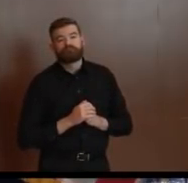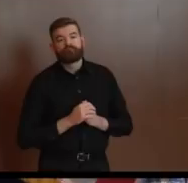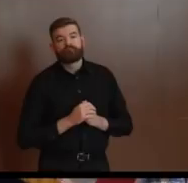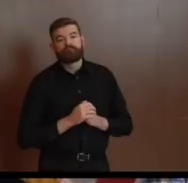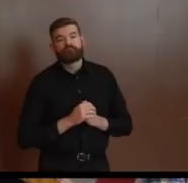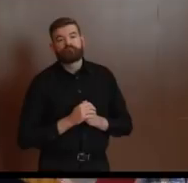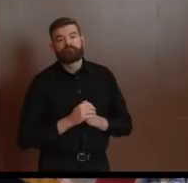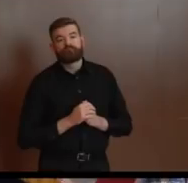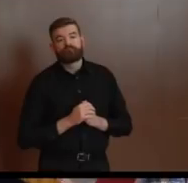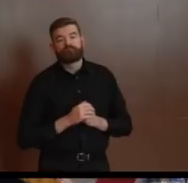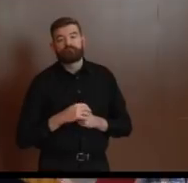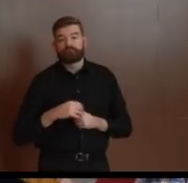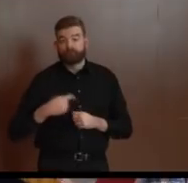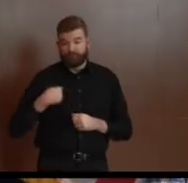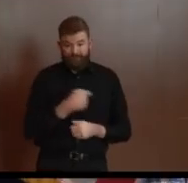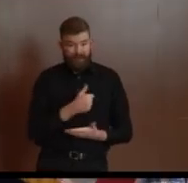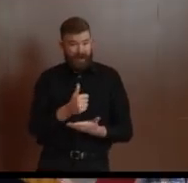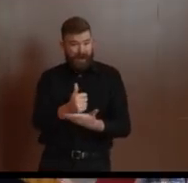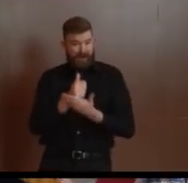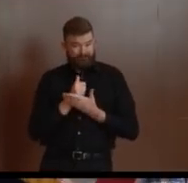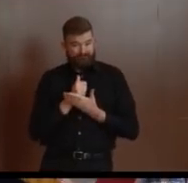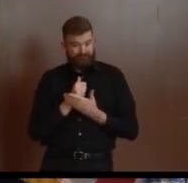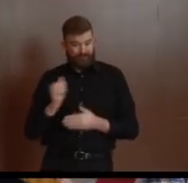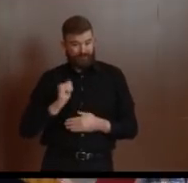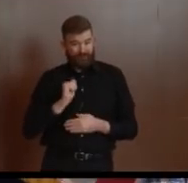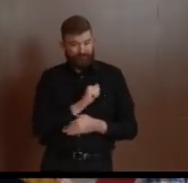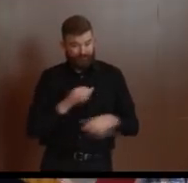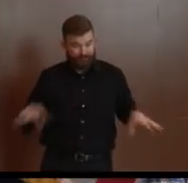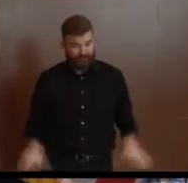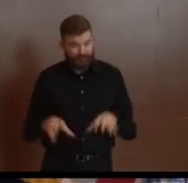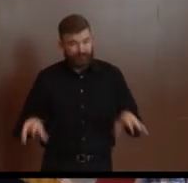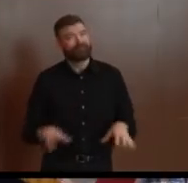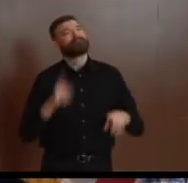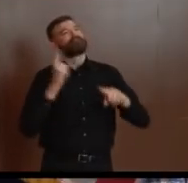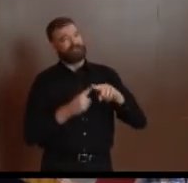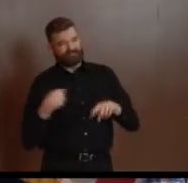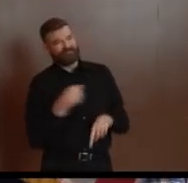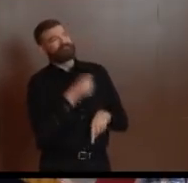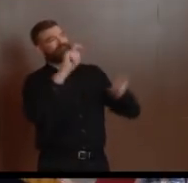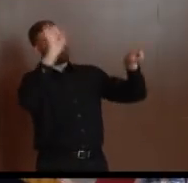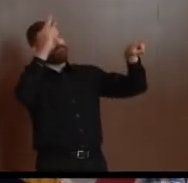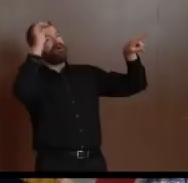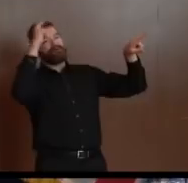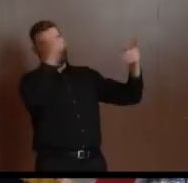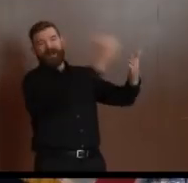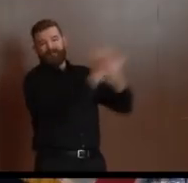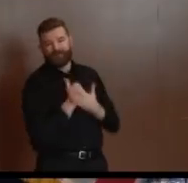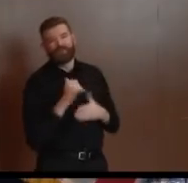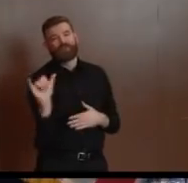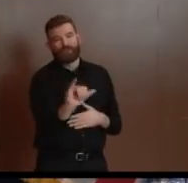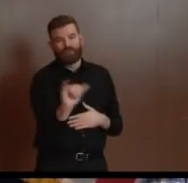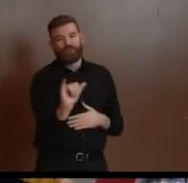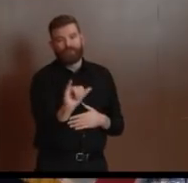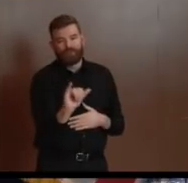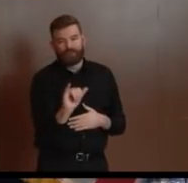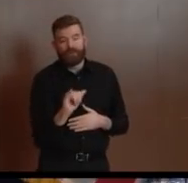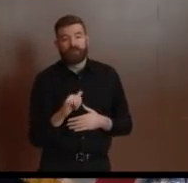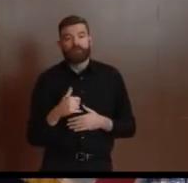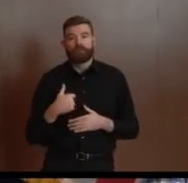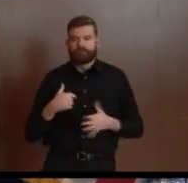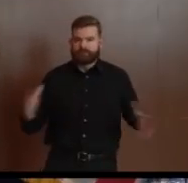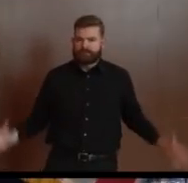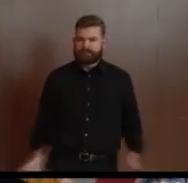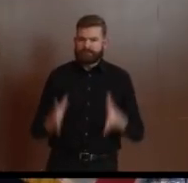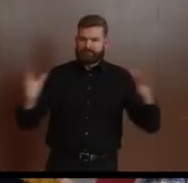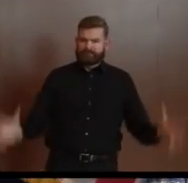so we're doing everything we can in New Jersey, led by the likes of Judy and her team and Pat and others who are turning